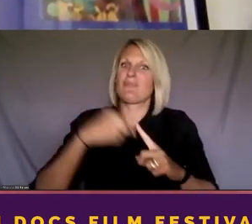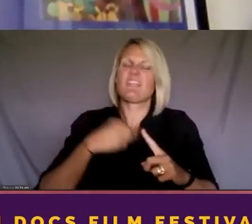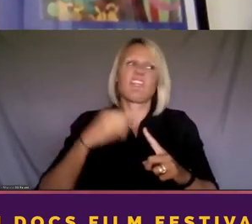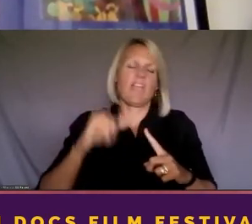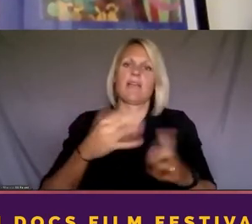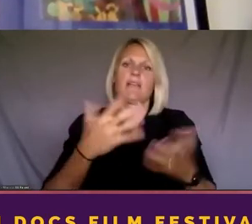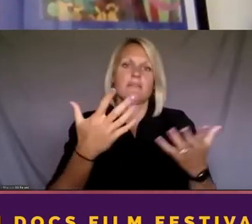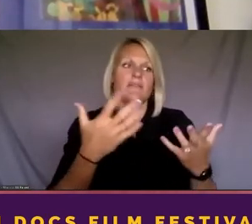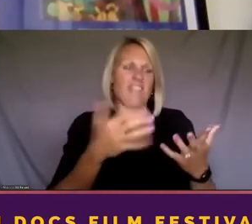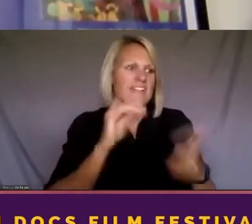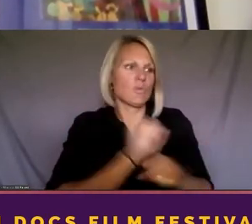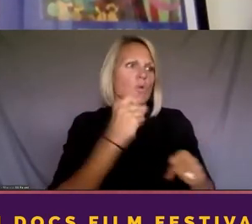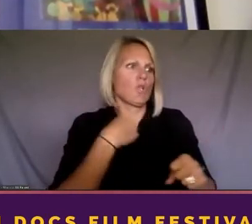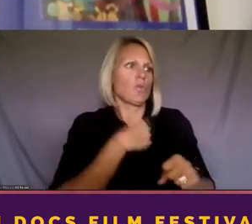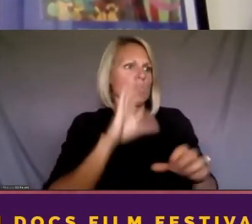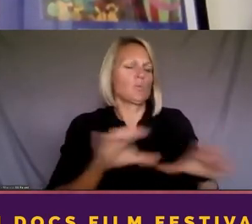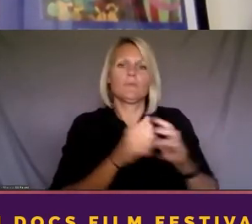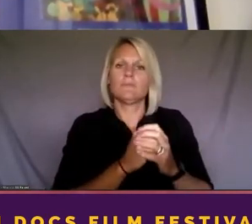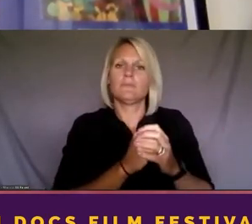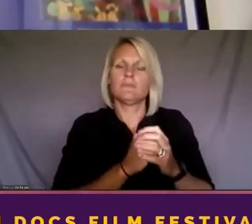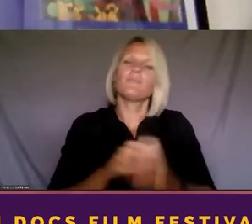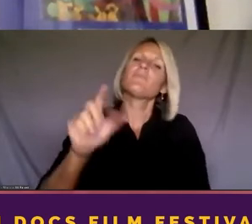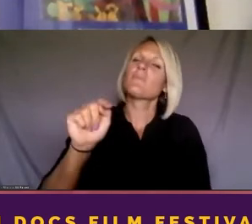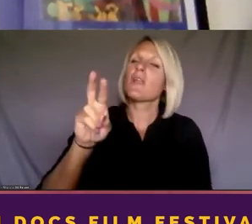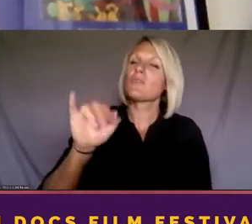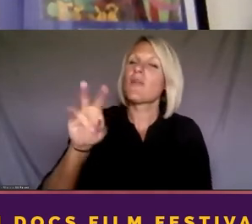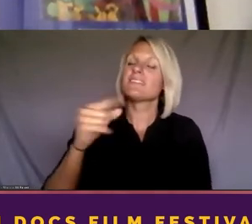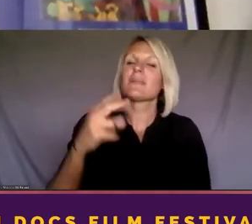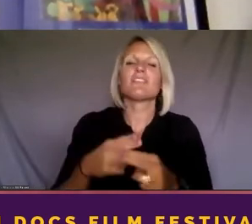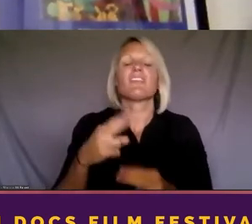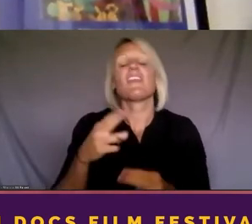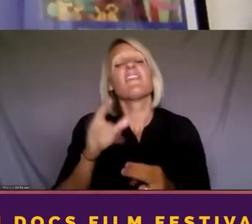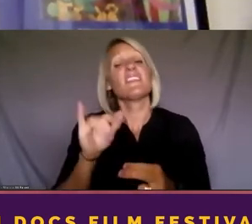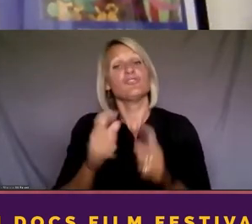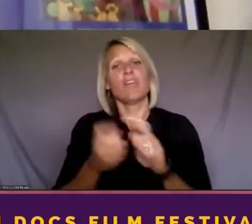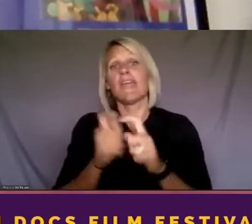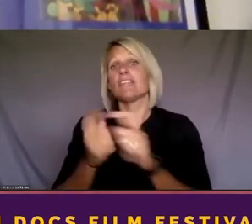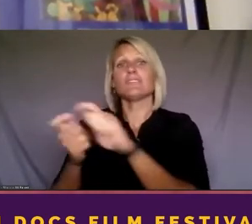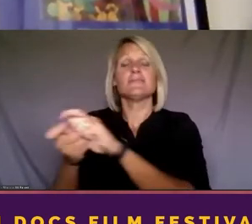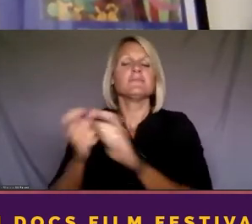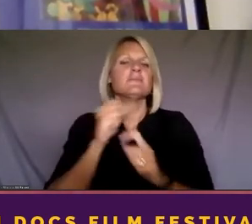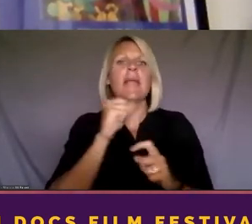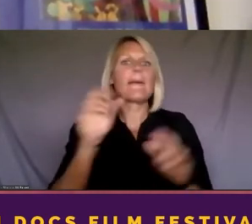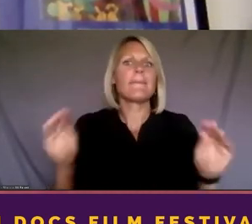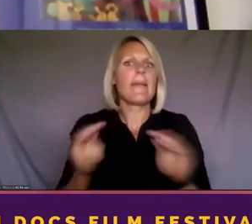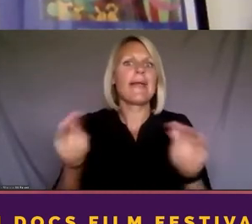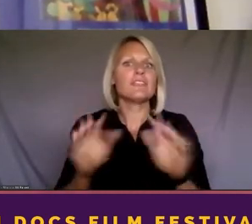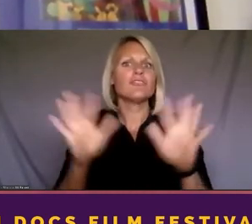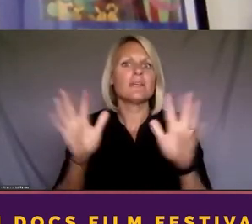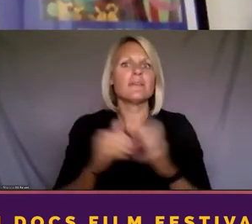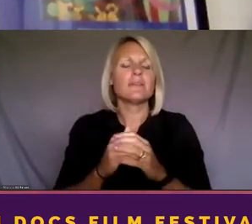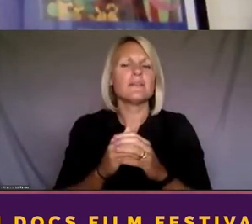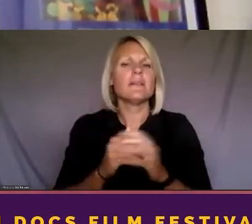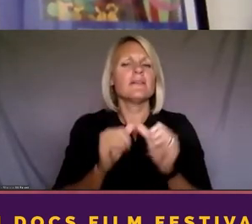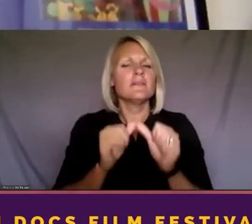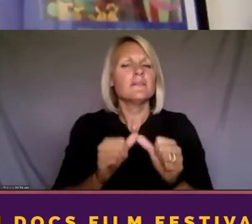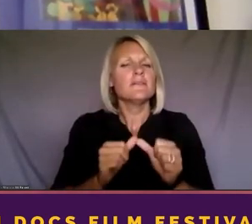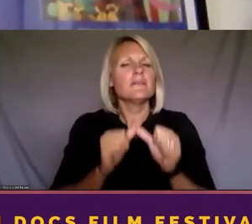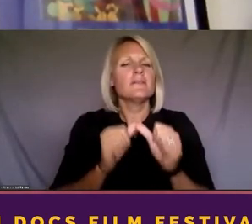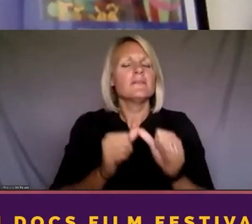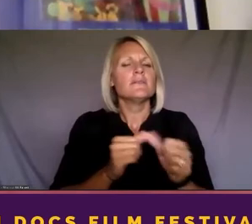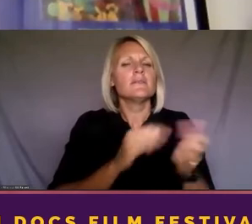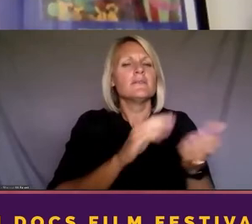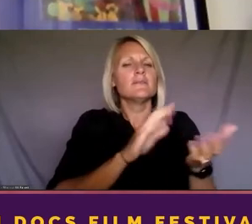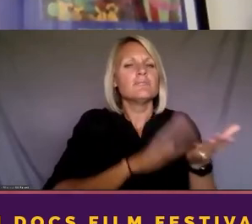who mentioned that the these changes don't just happen. It's always there's always a steady drumbeat. And so to that